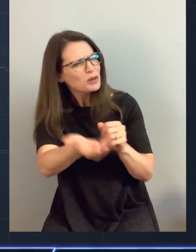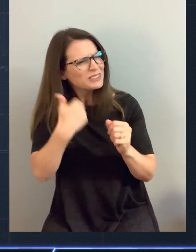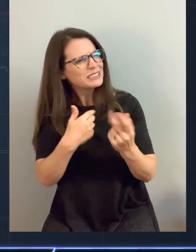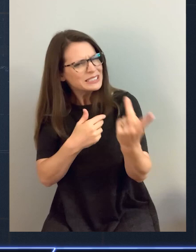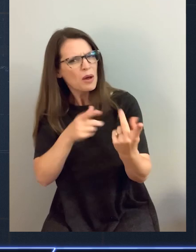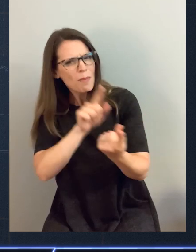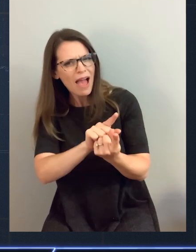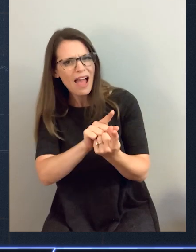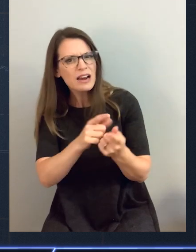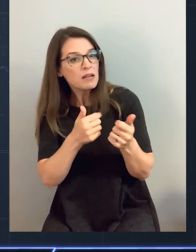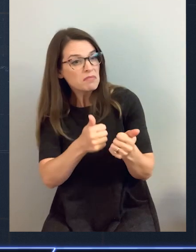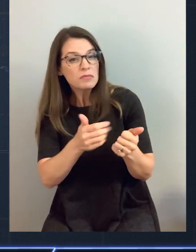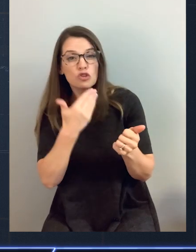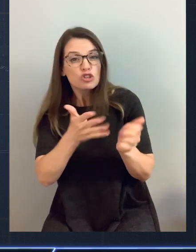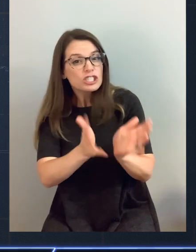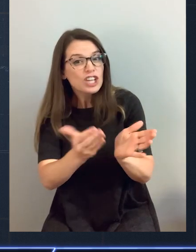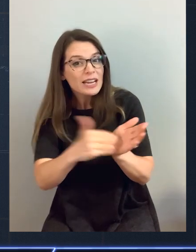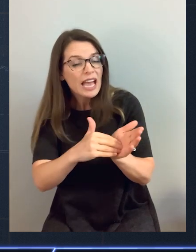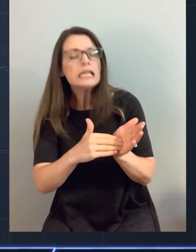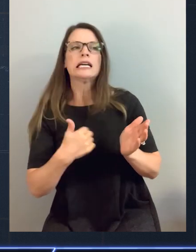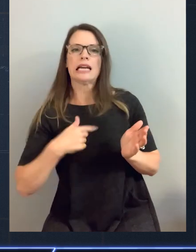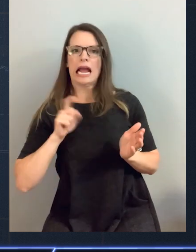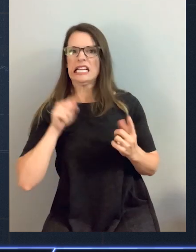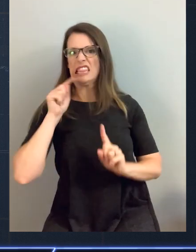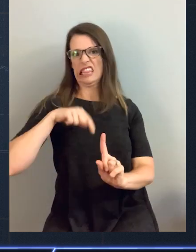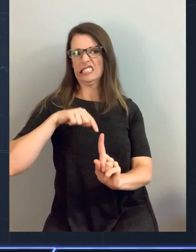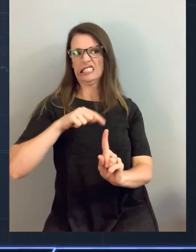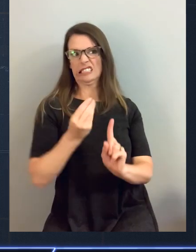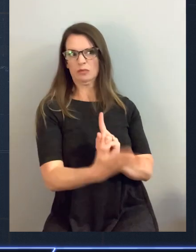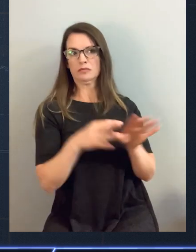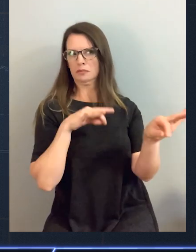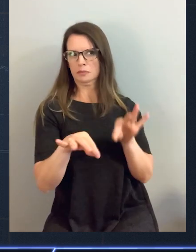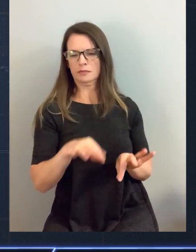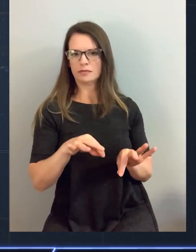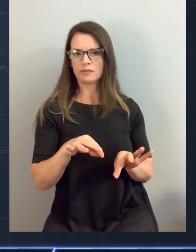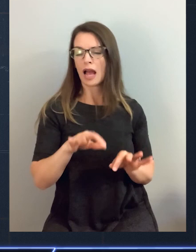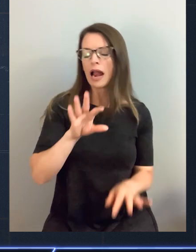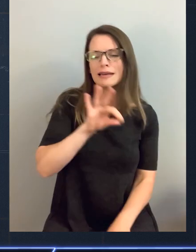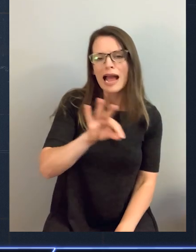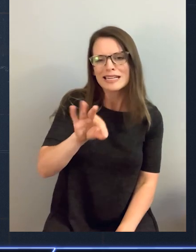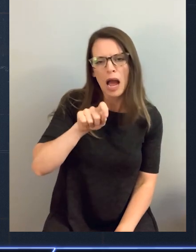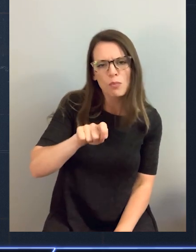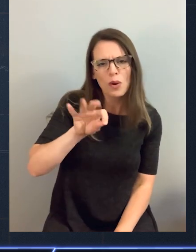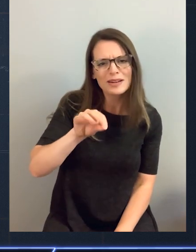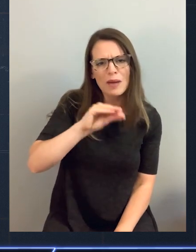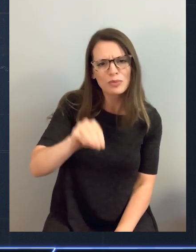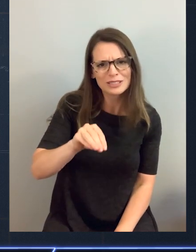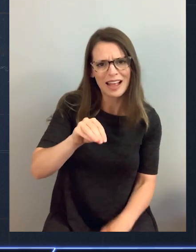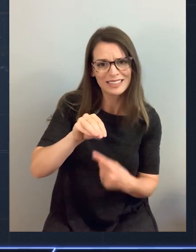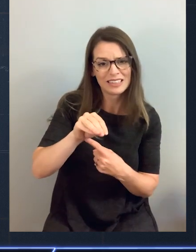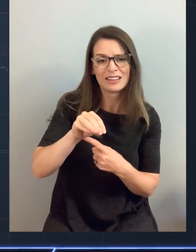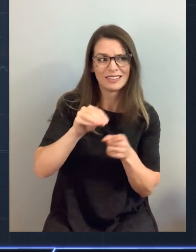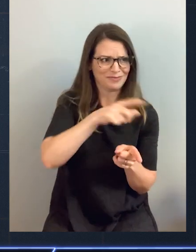let them know how you met and say, hey, good to chat with you again. And here's what I'm looking for. 99.99% of the time,